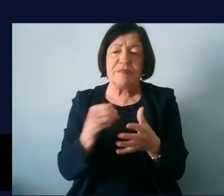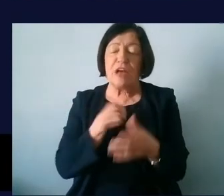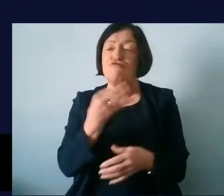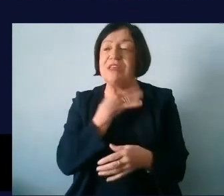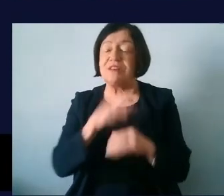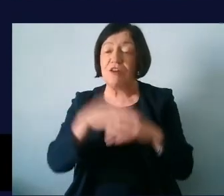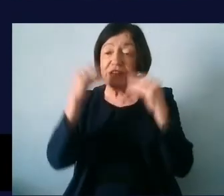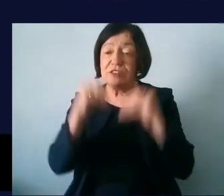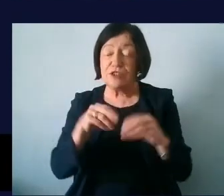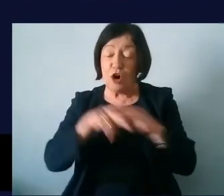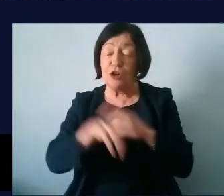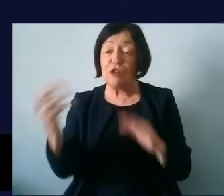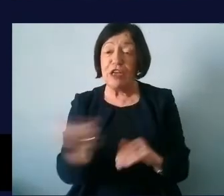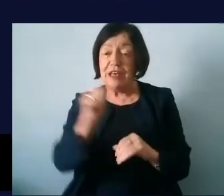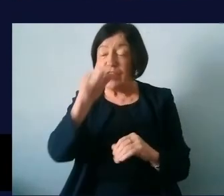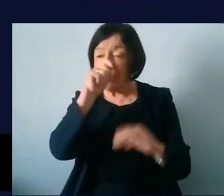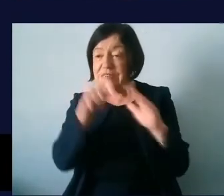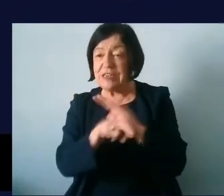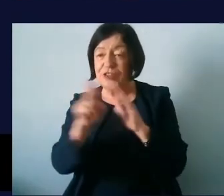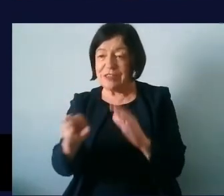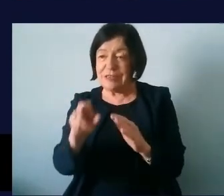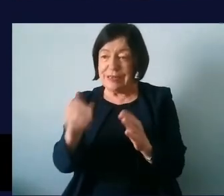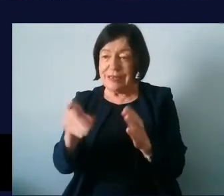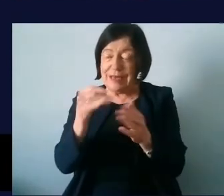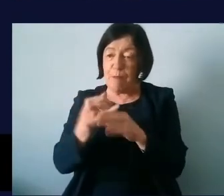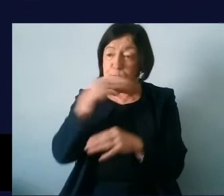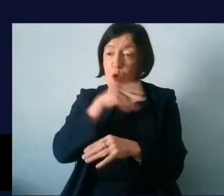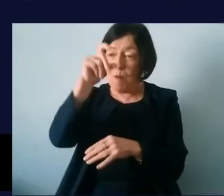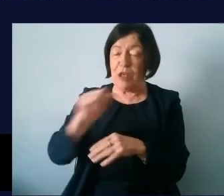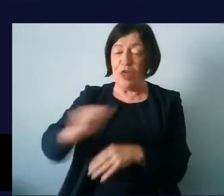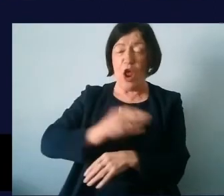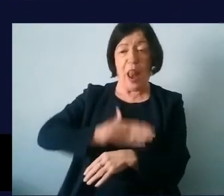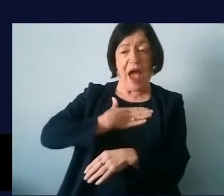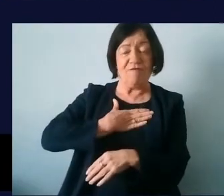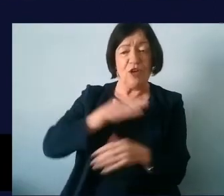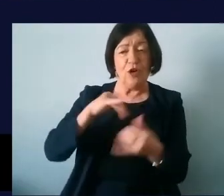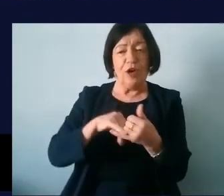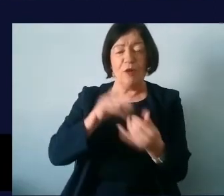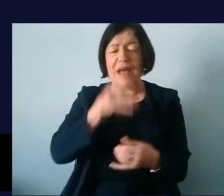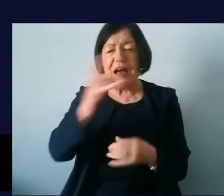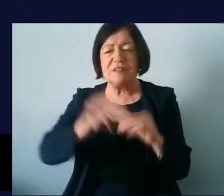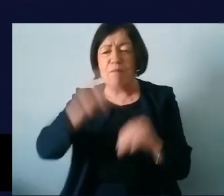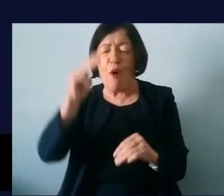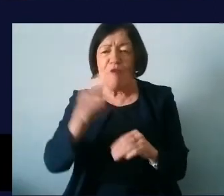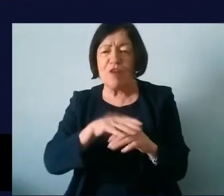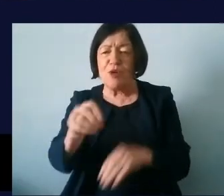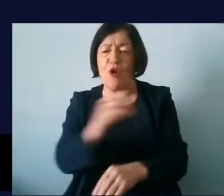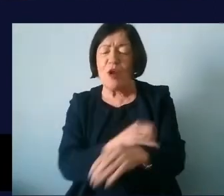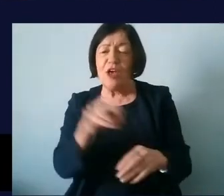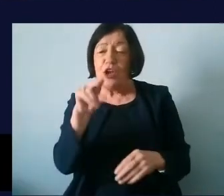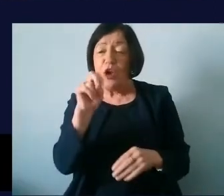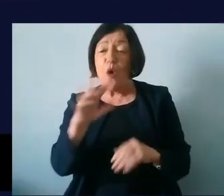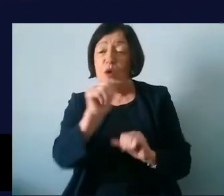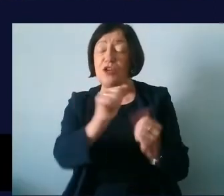educational underachievement you know their teacher is a key person in their life so could we be asking more of Scotians and Noel in your